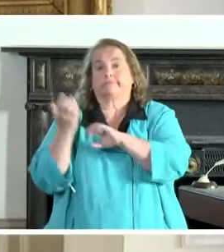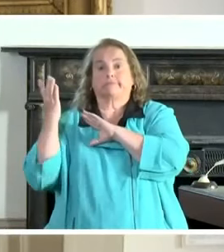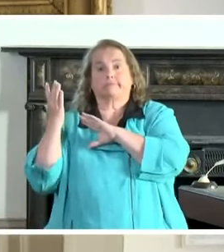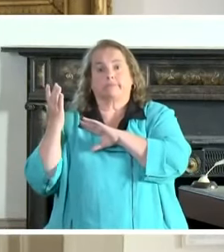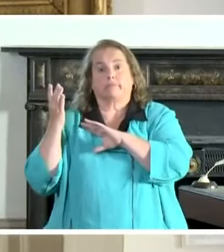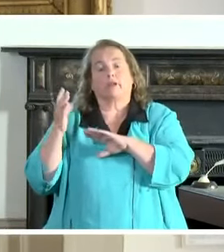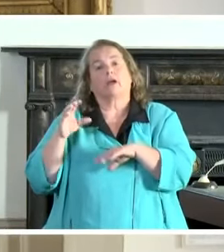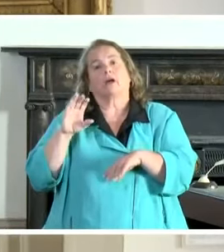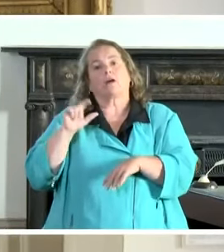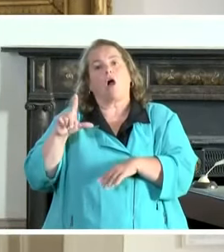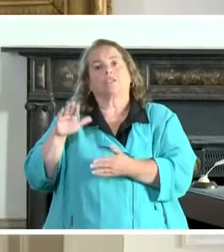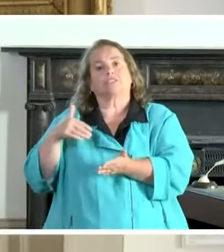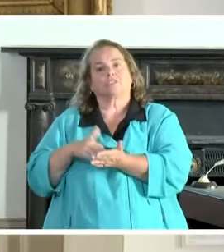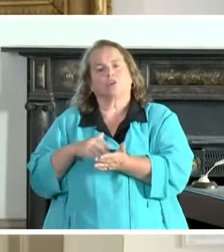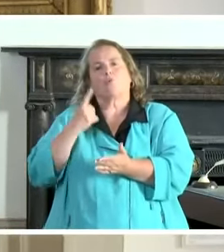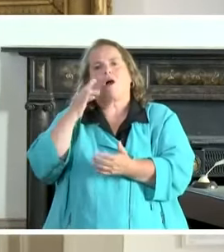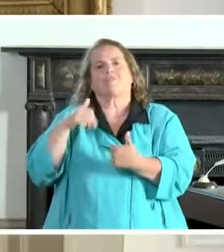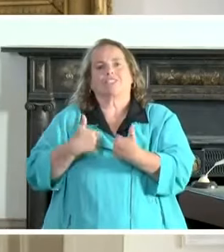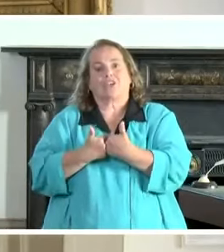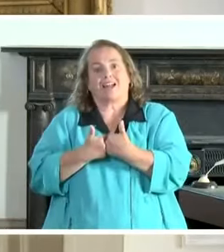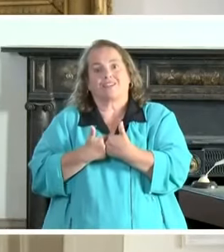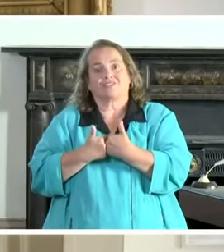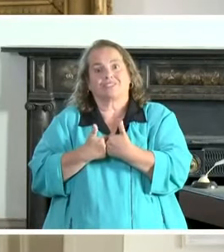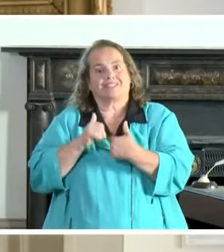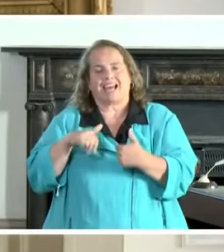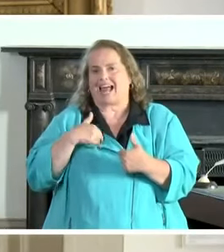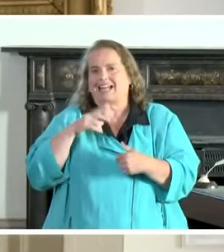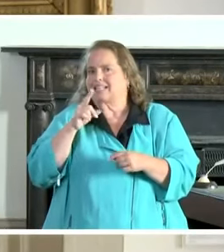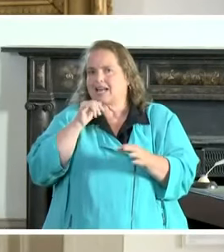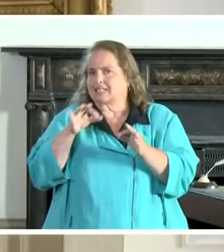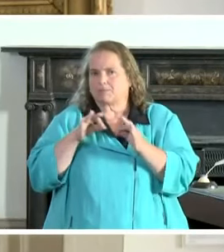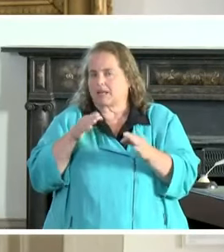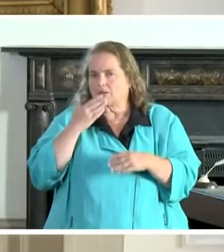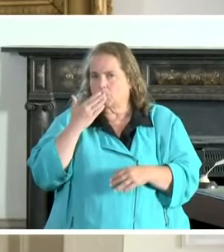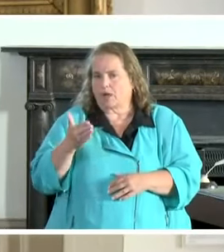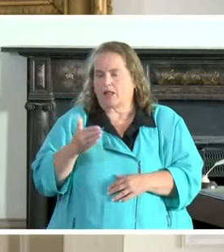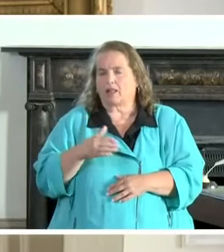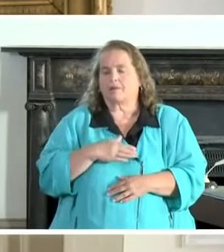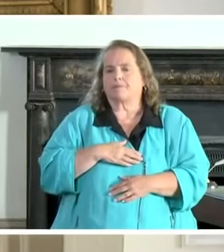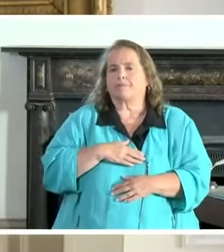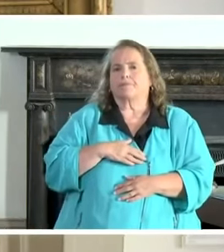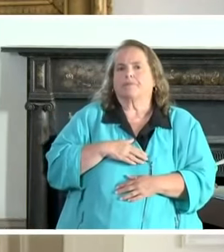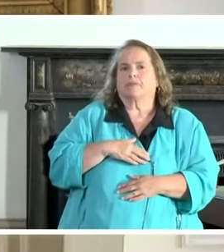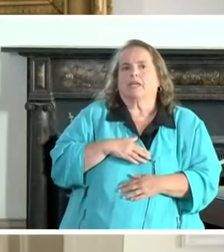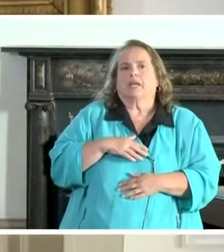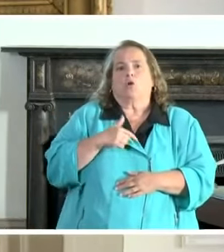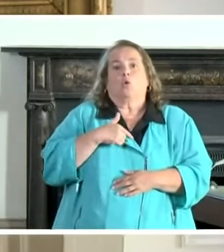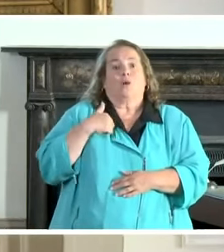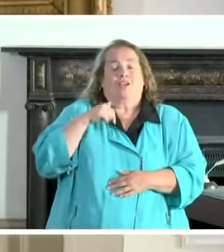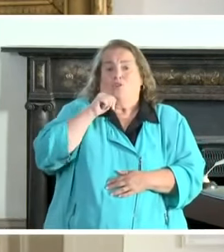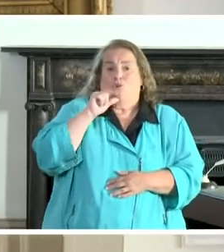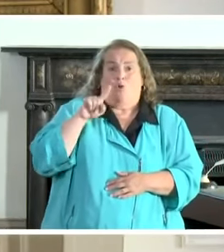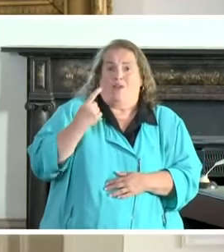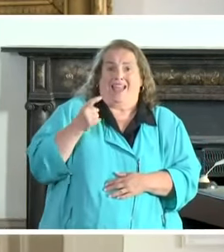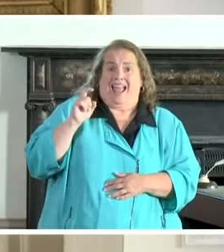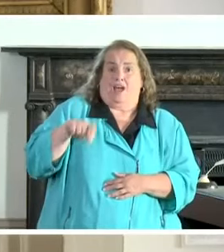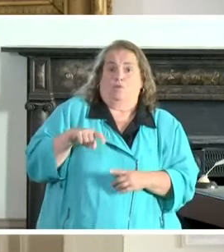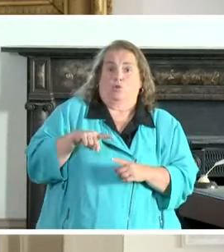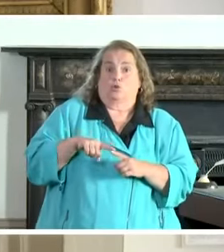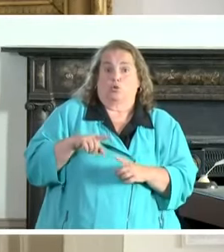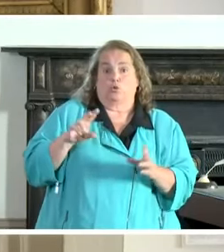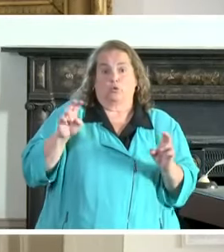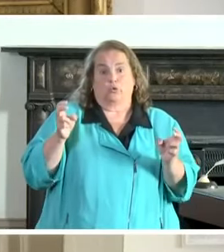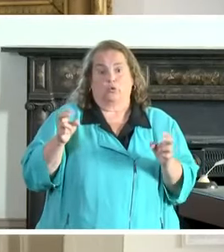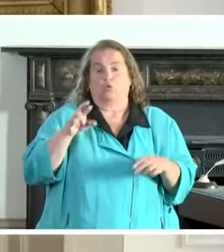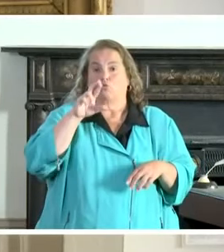So one of the challenges that I didn't explain well enough as we went, and that's on me, is we don't just have to turn the key